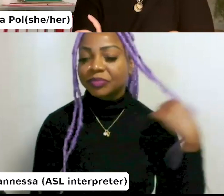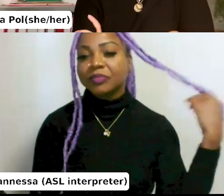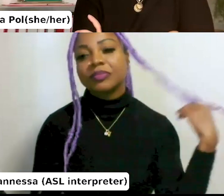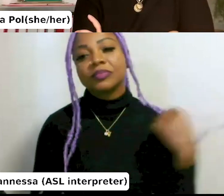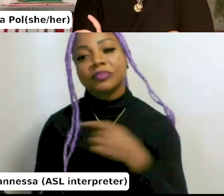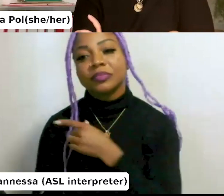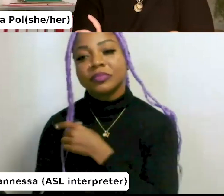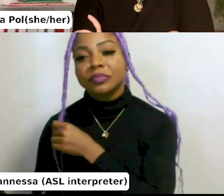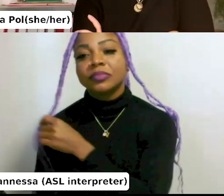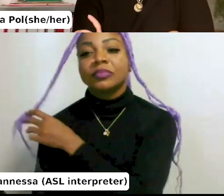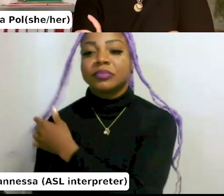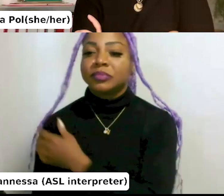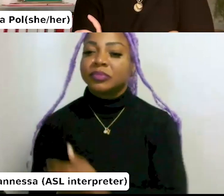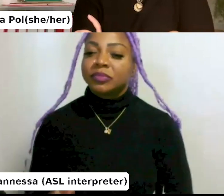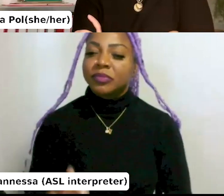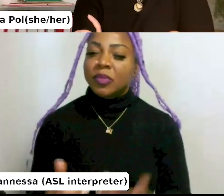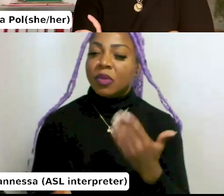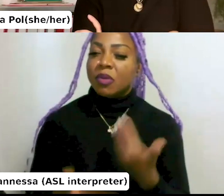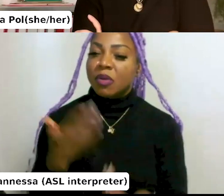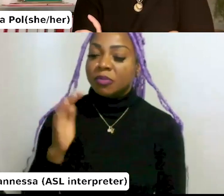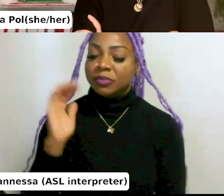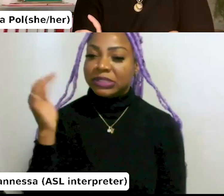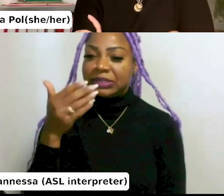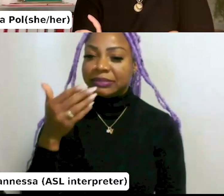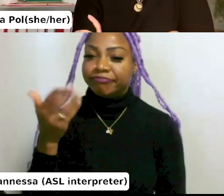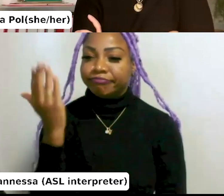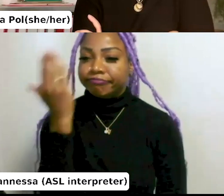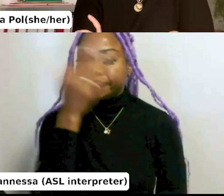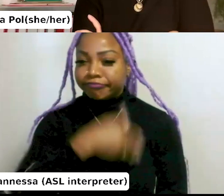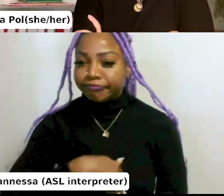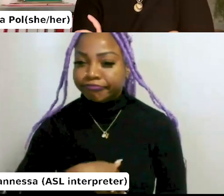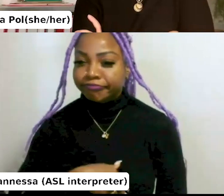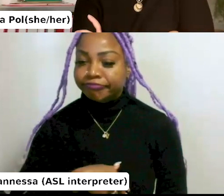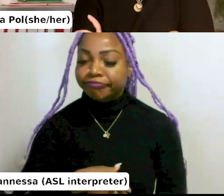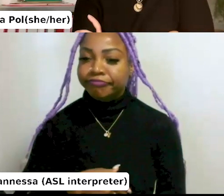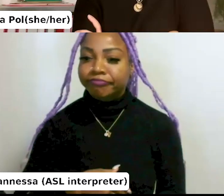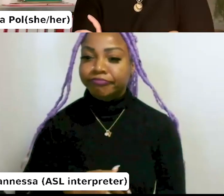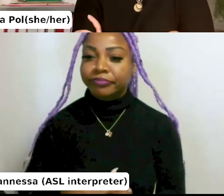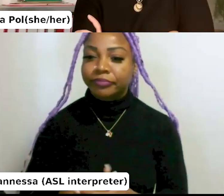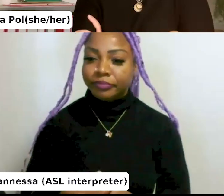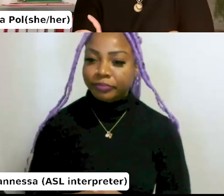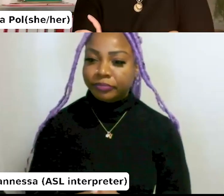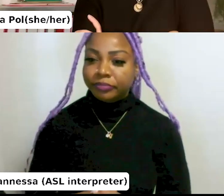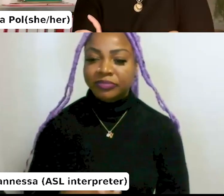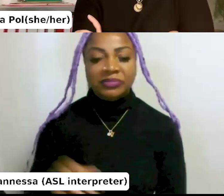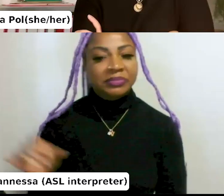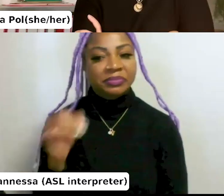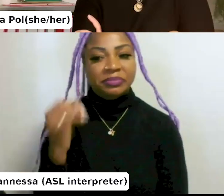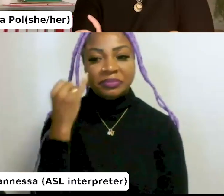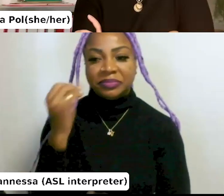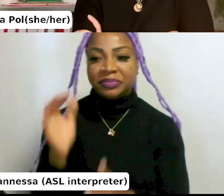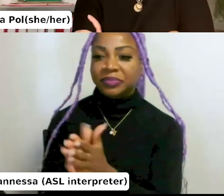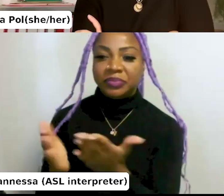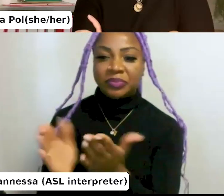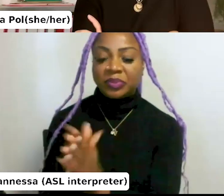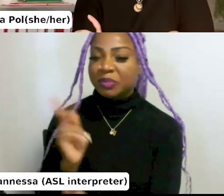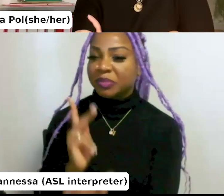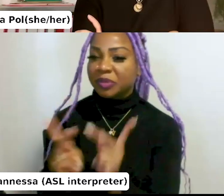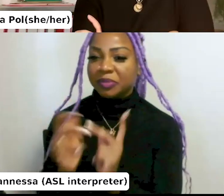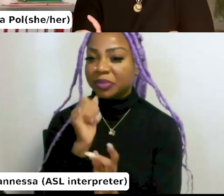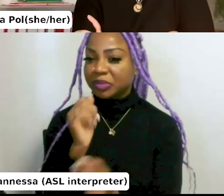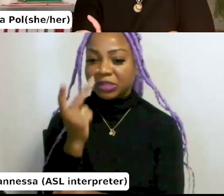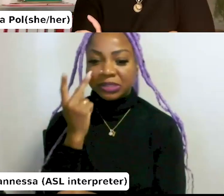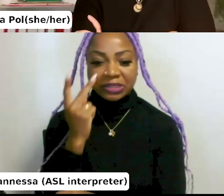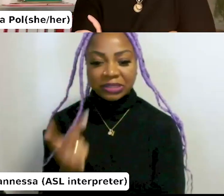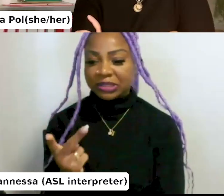invisible. And that goes both ways. So it's like, you know, like, uh, people are not seen. Some people are